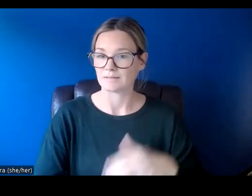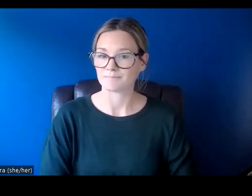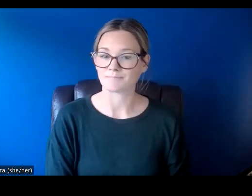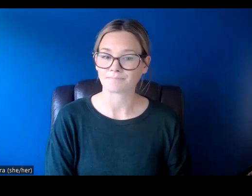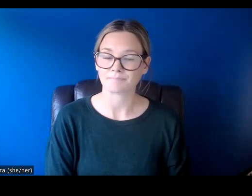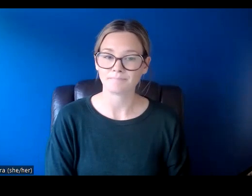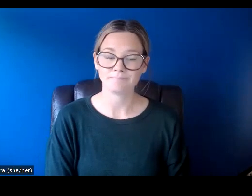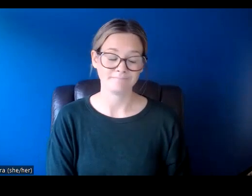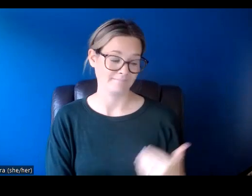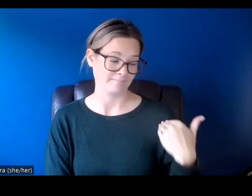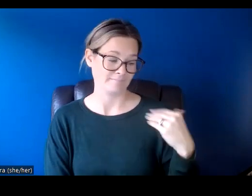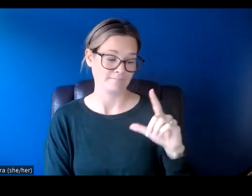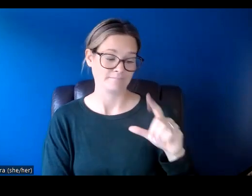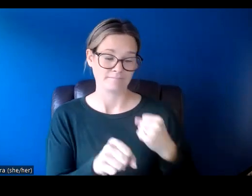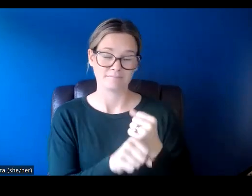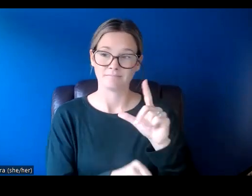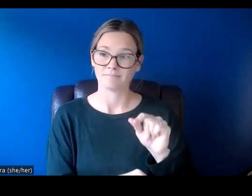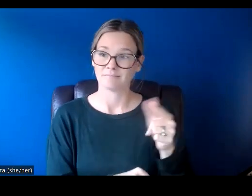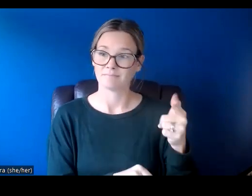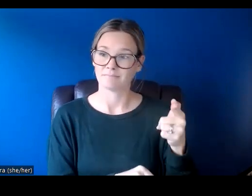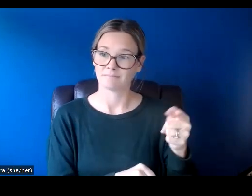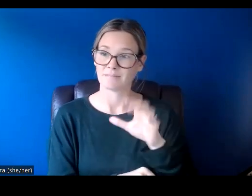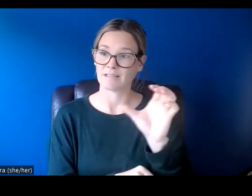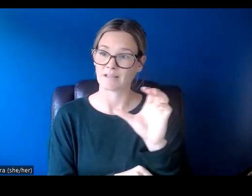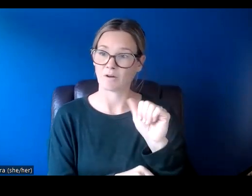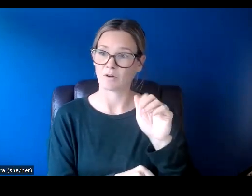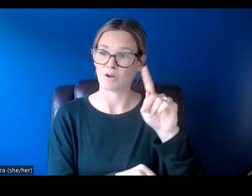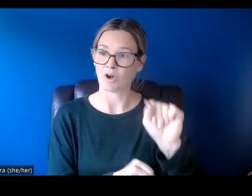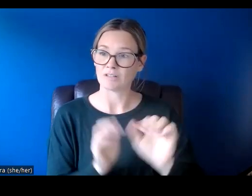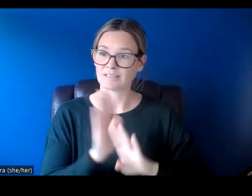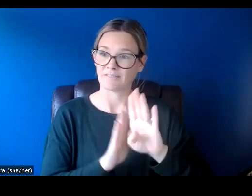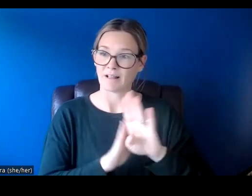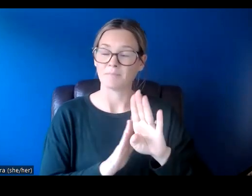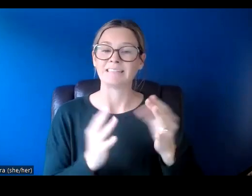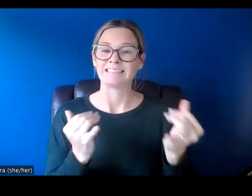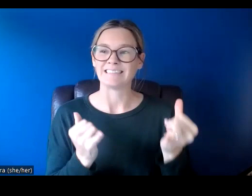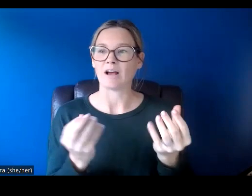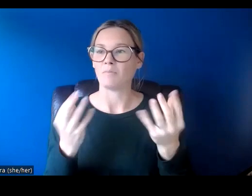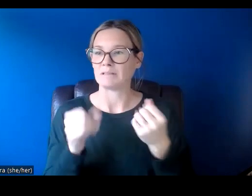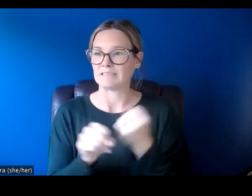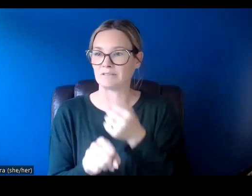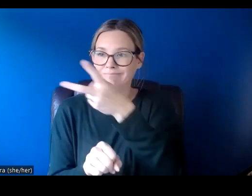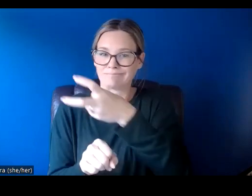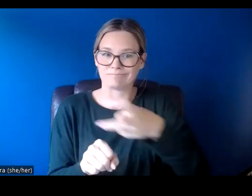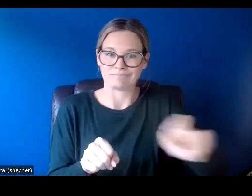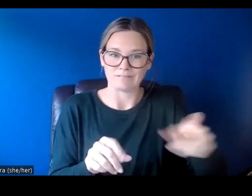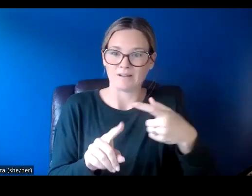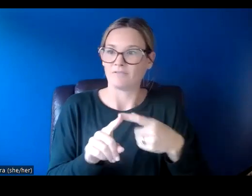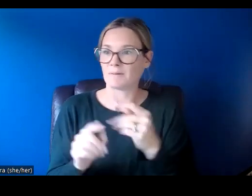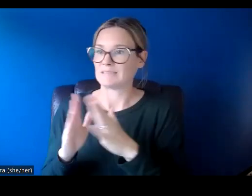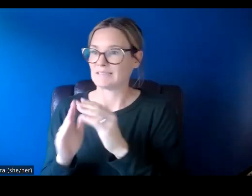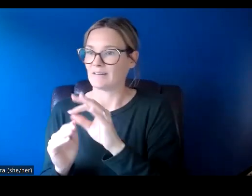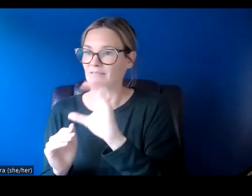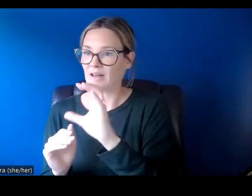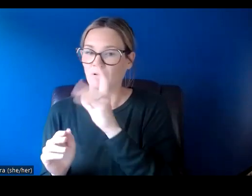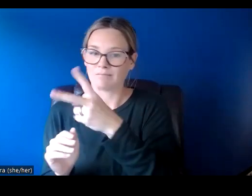As of 2021, Calgary Arts Development is engaged in a multi-year transition with the City of Calgary to take over as the operator of the